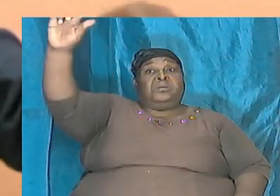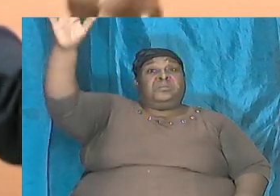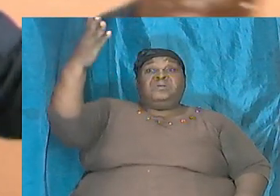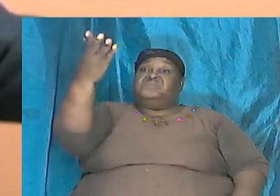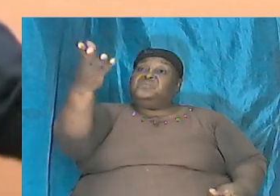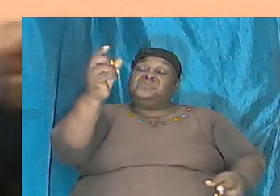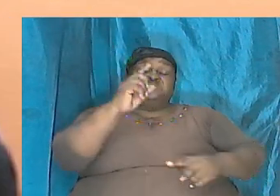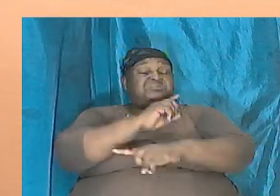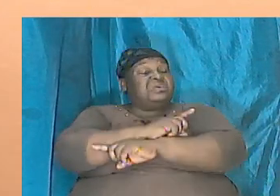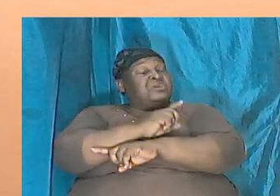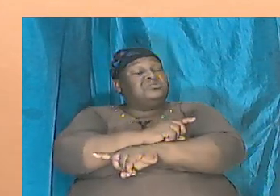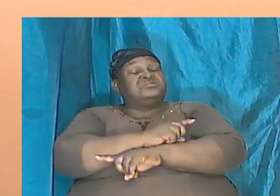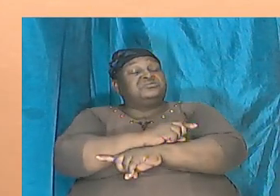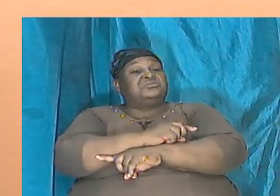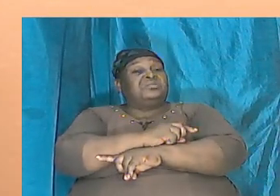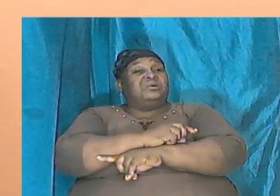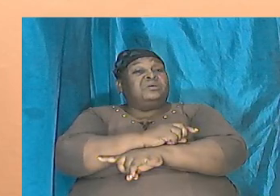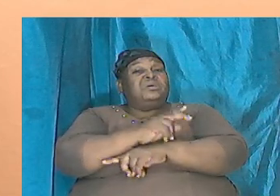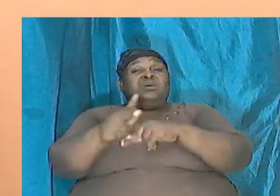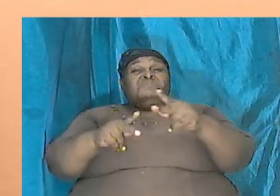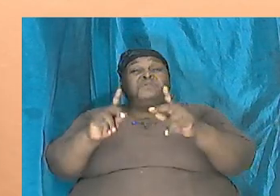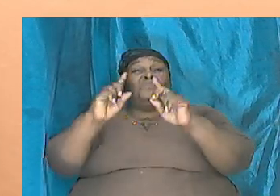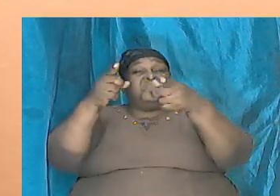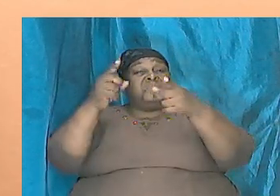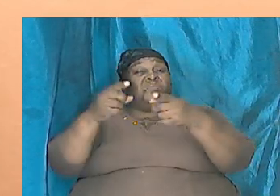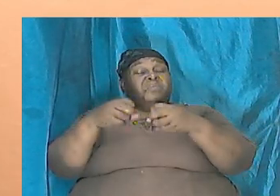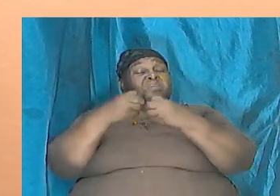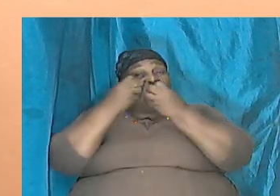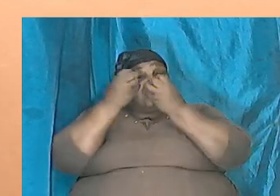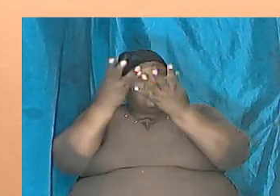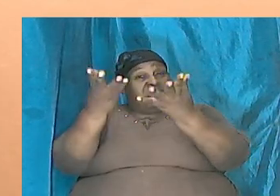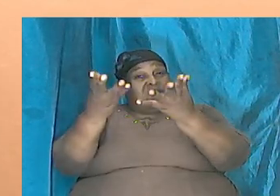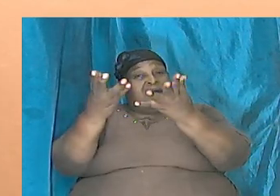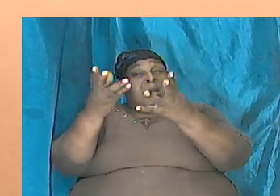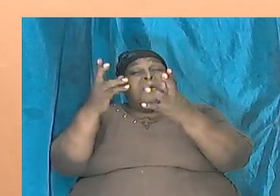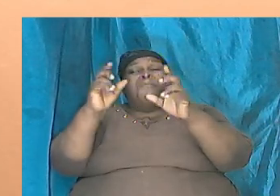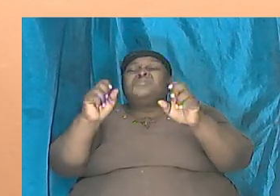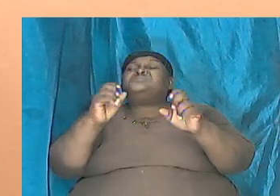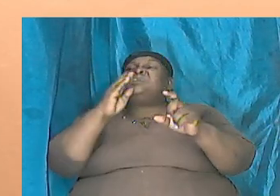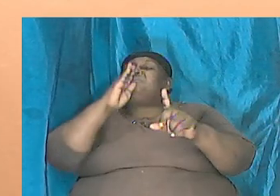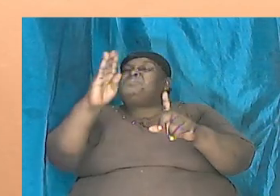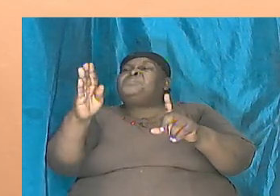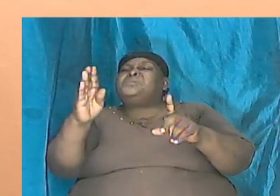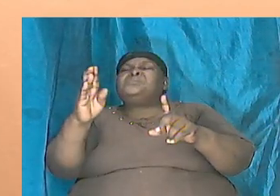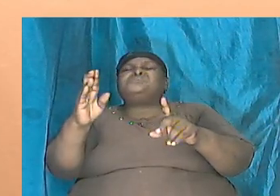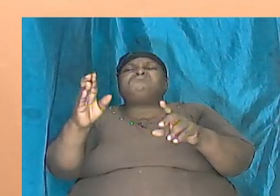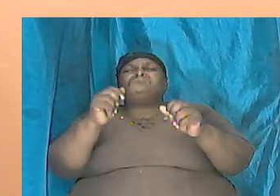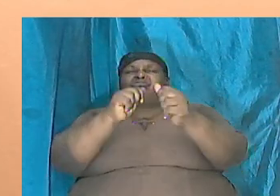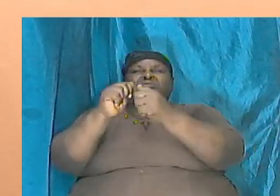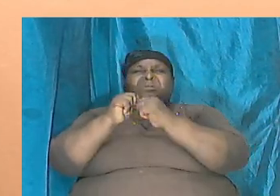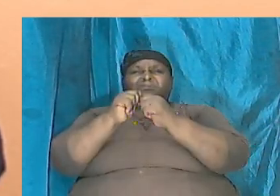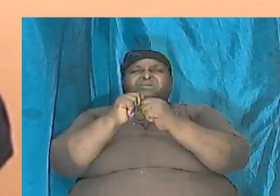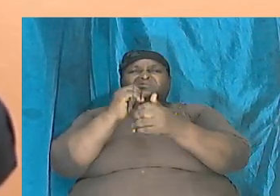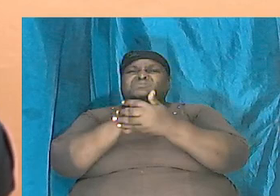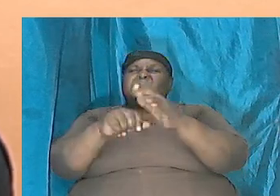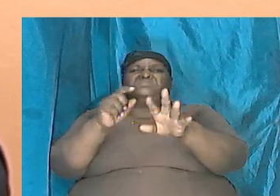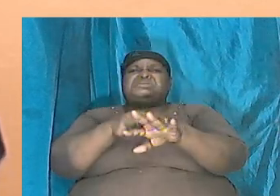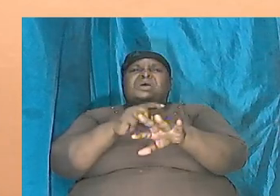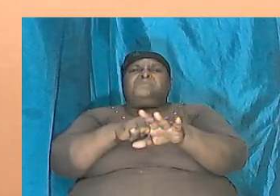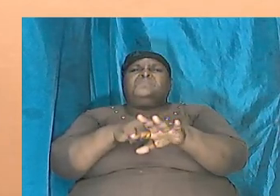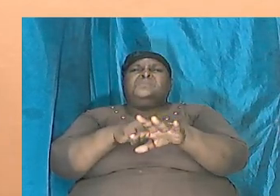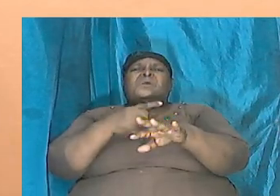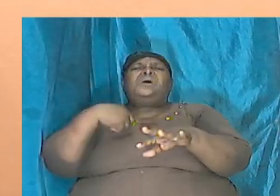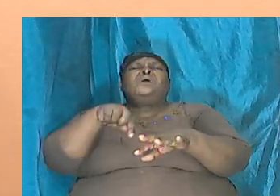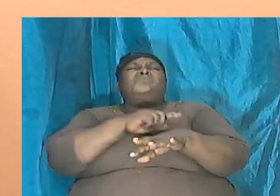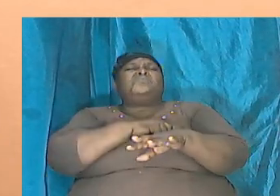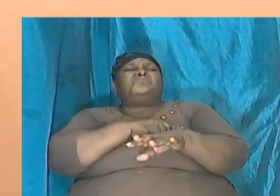flight and pass their information to them. They must have been together at some point and we are going to show that they were